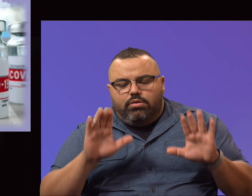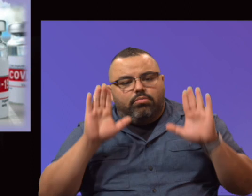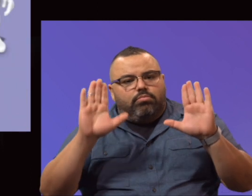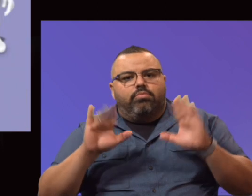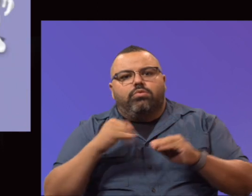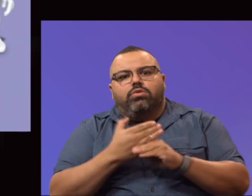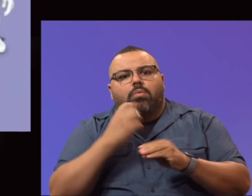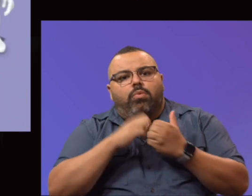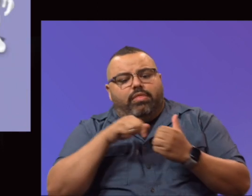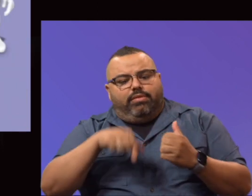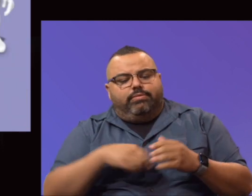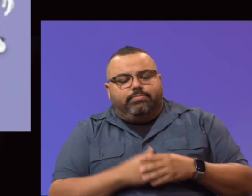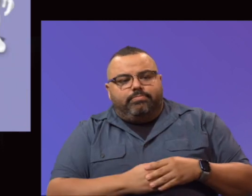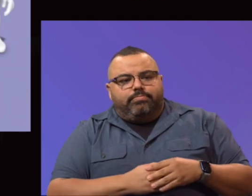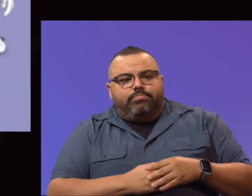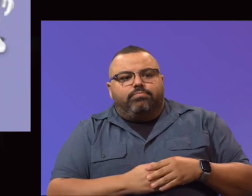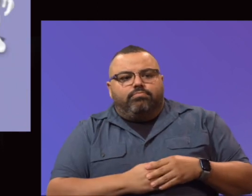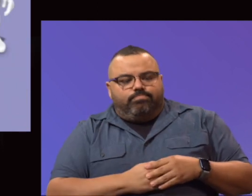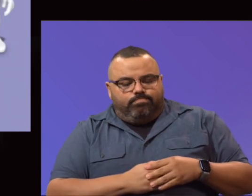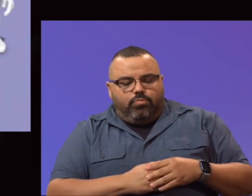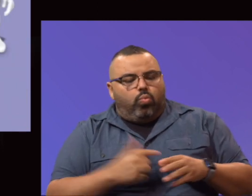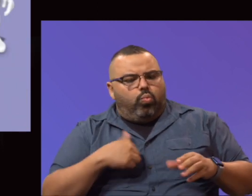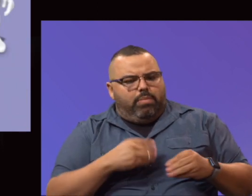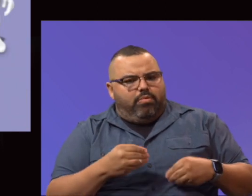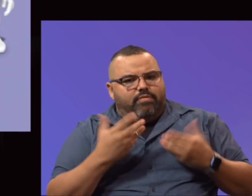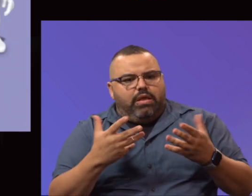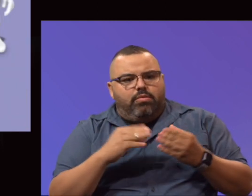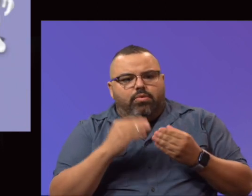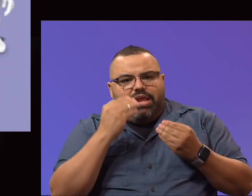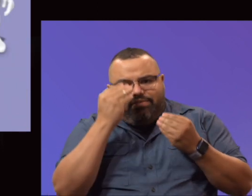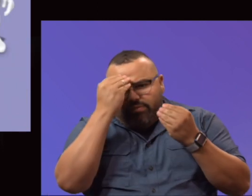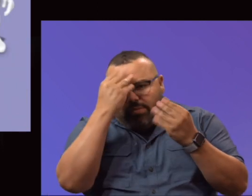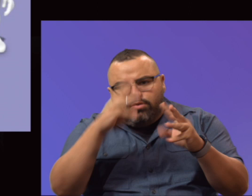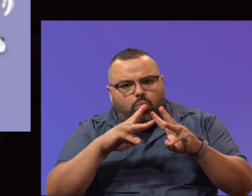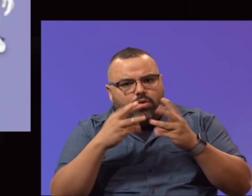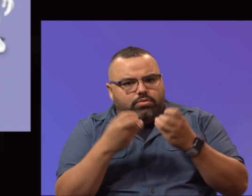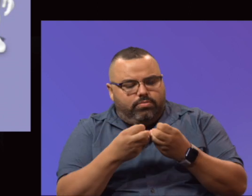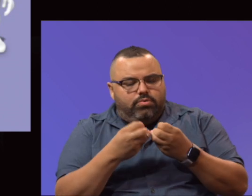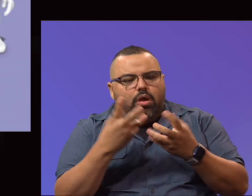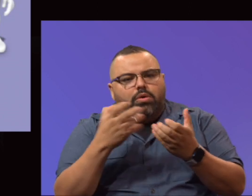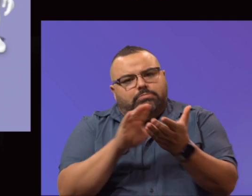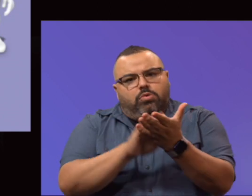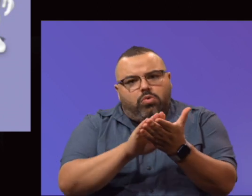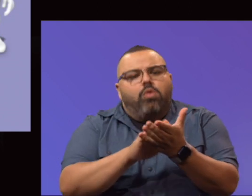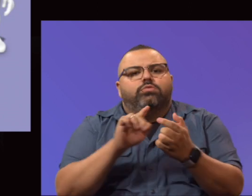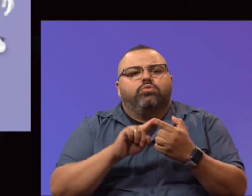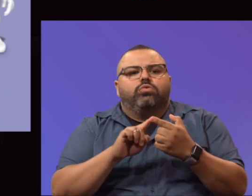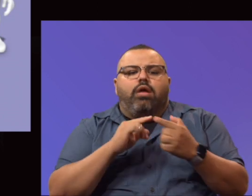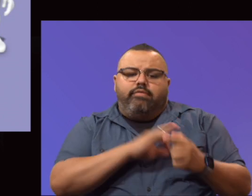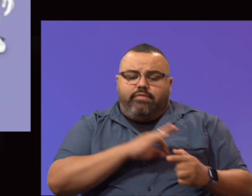job with this. In addition, we provided an information workshop. And so I want to give kudos to our